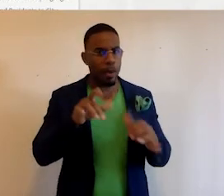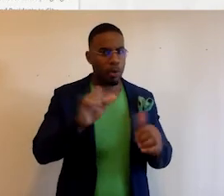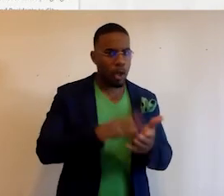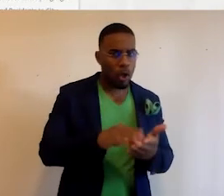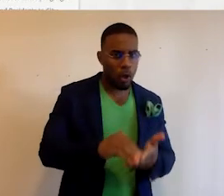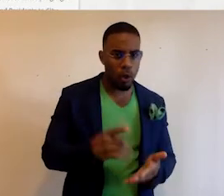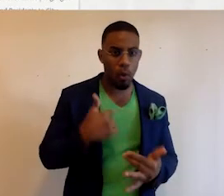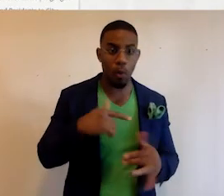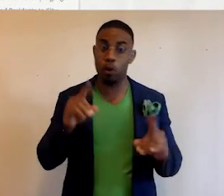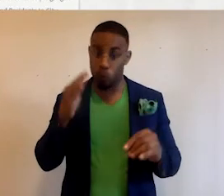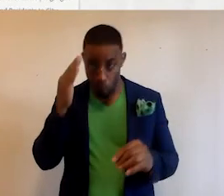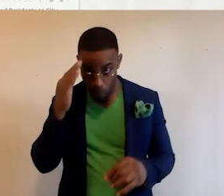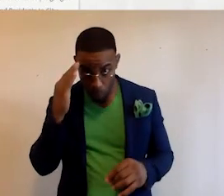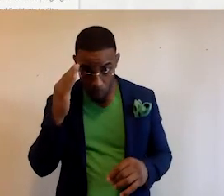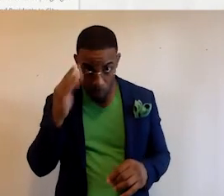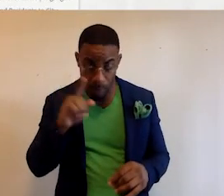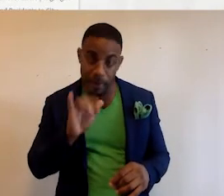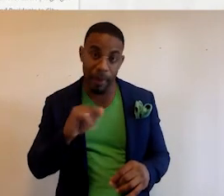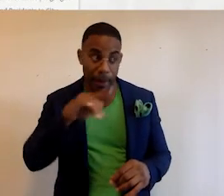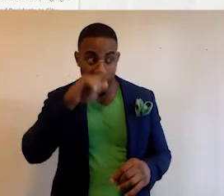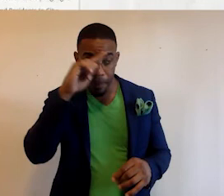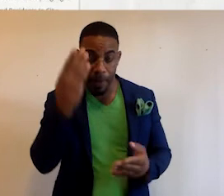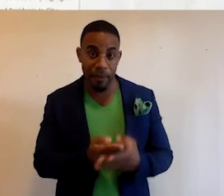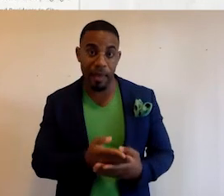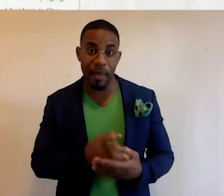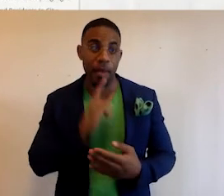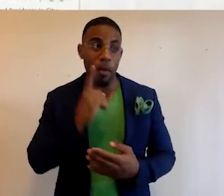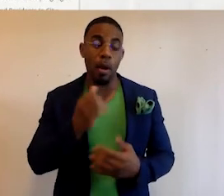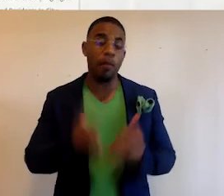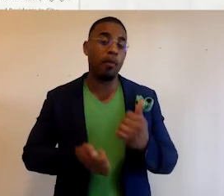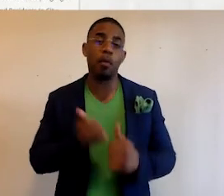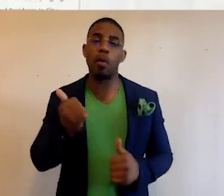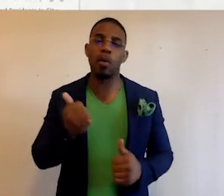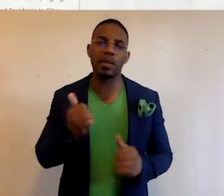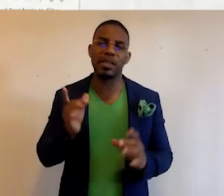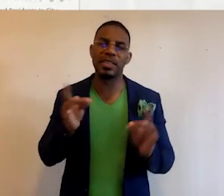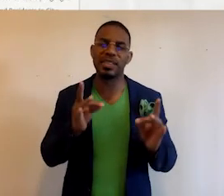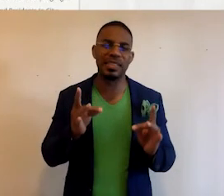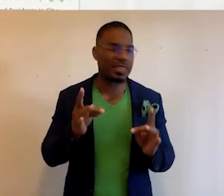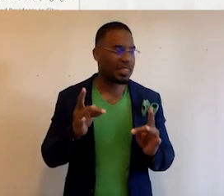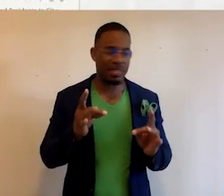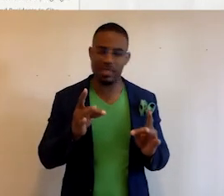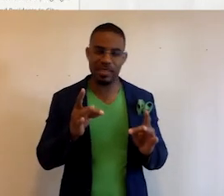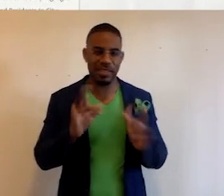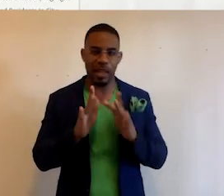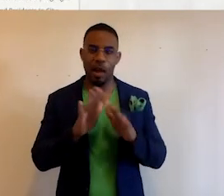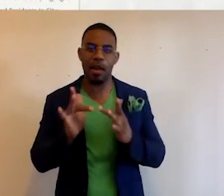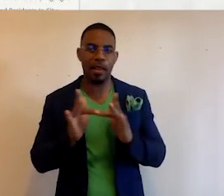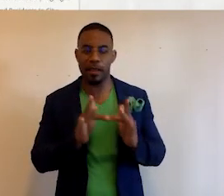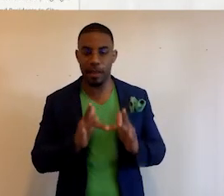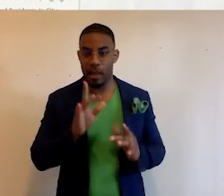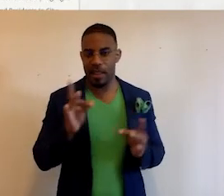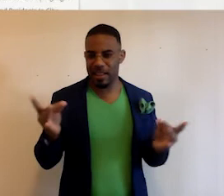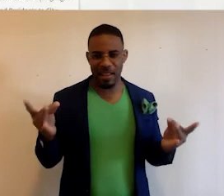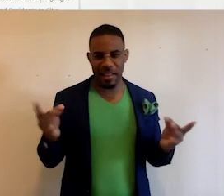can learn. What we do know is that Black Facts is one of the most sticky sites on the internet. And what